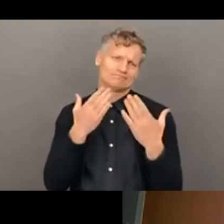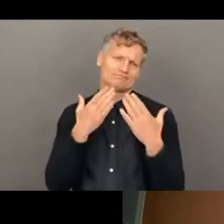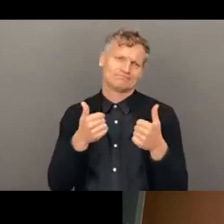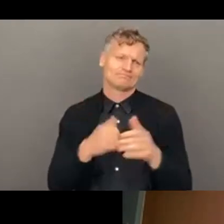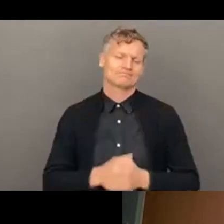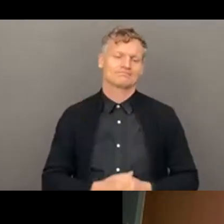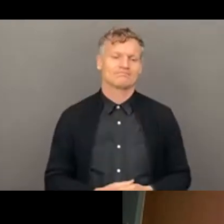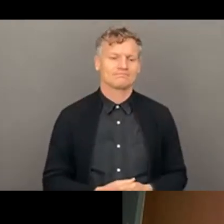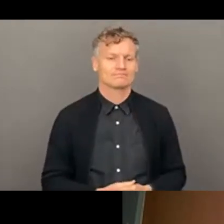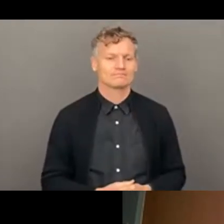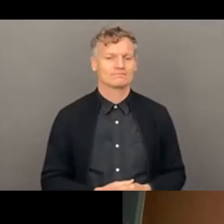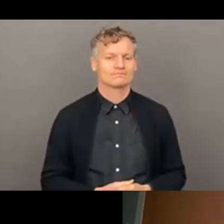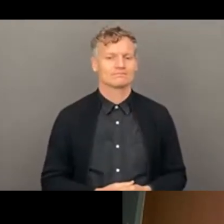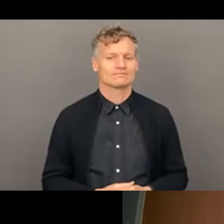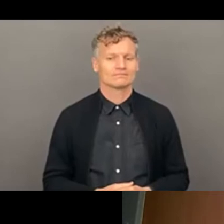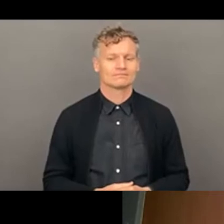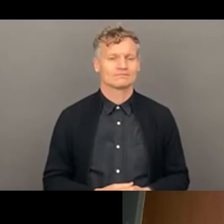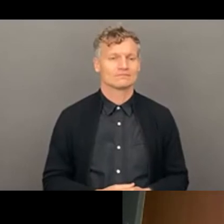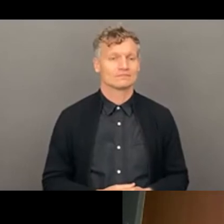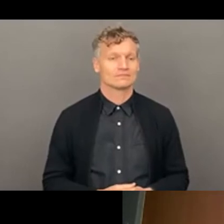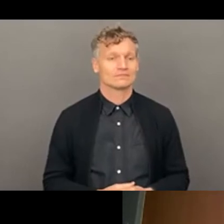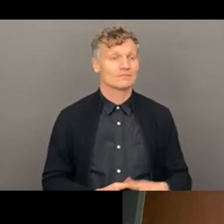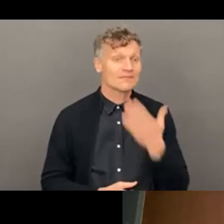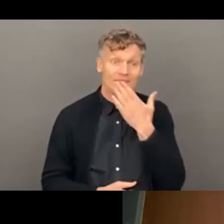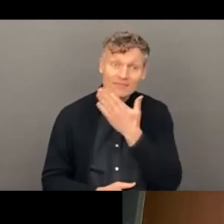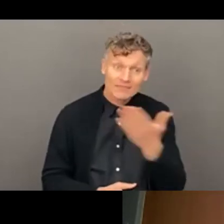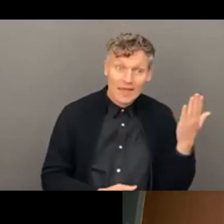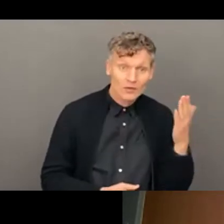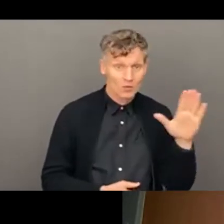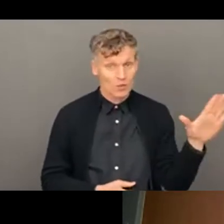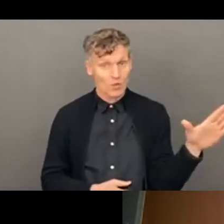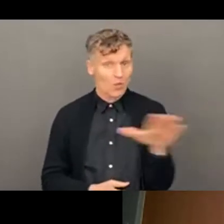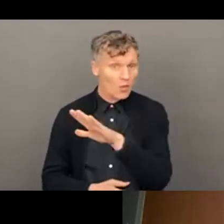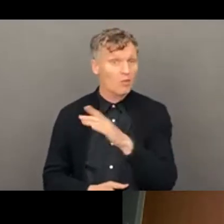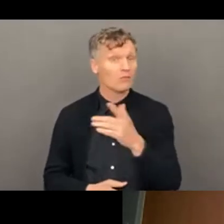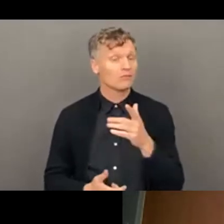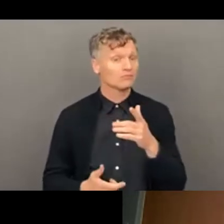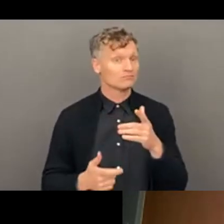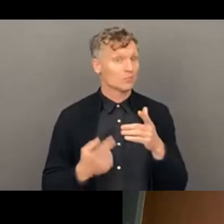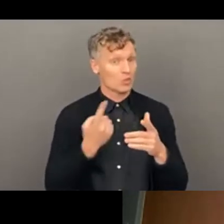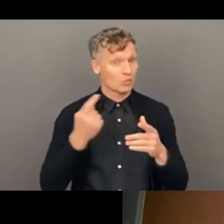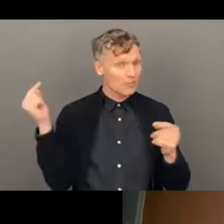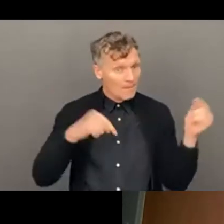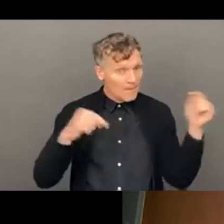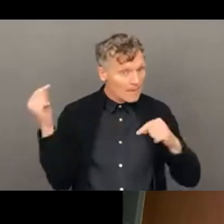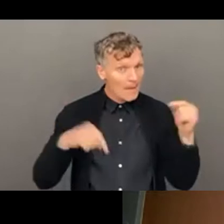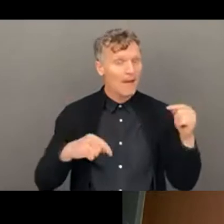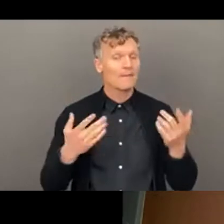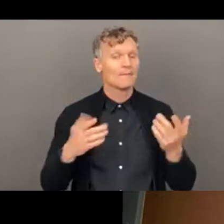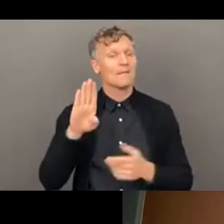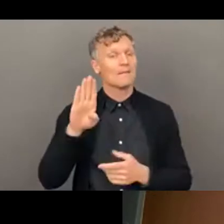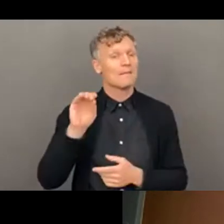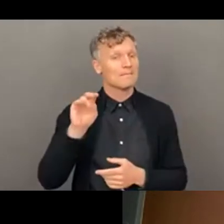uh, kept everything running so smoothly. Um, thank you to all our contributors in this session today. Um, to, to Bona and Abdullah,